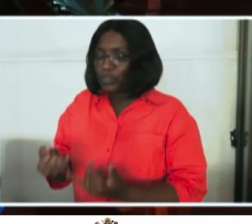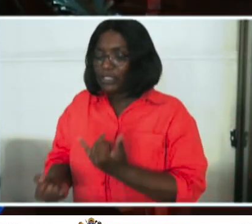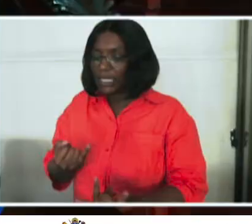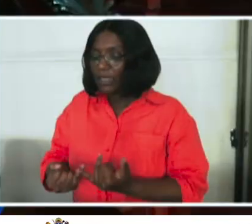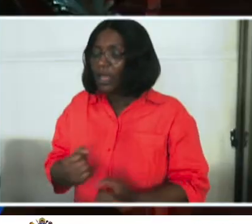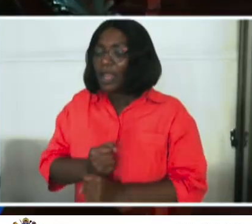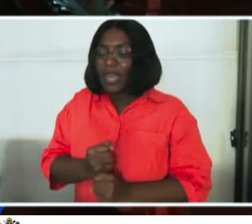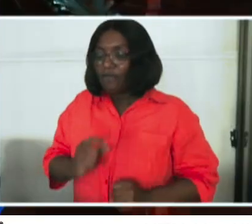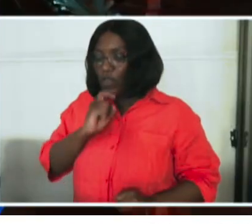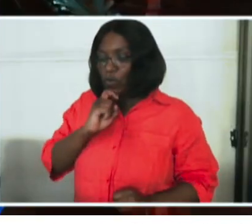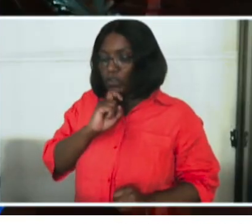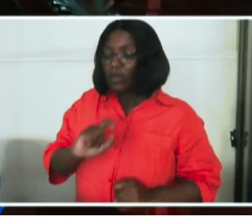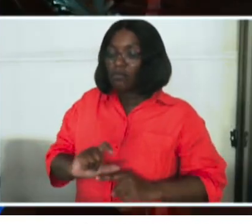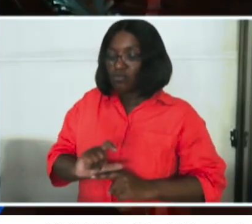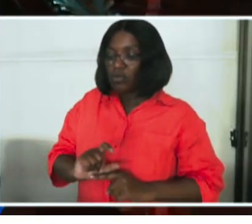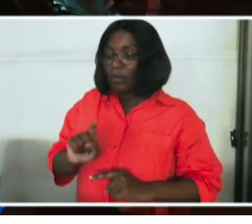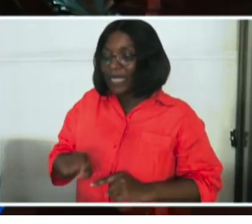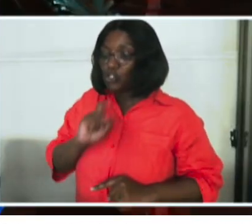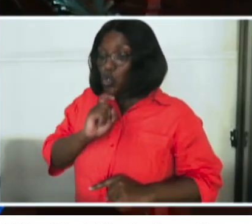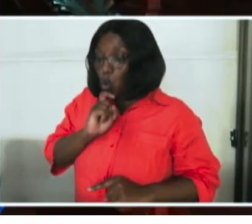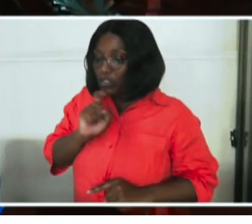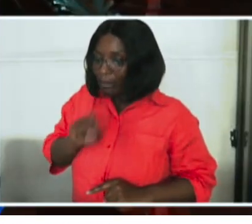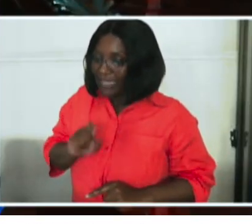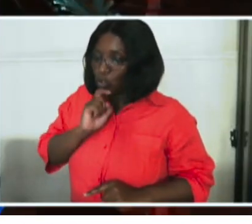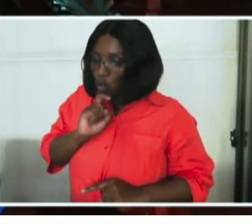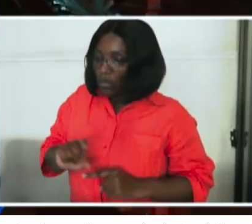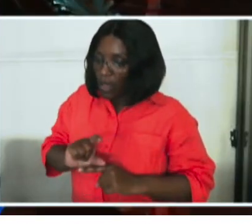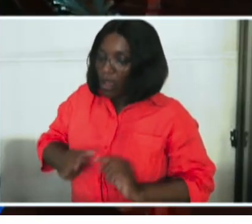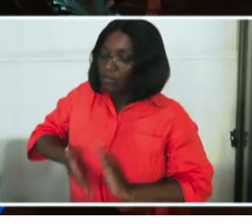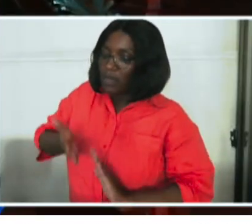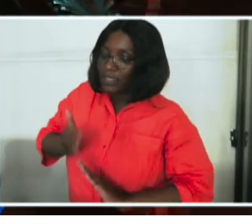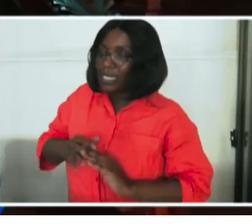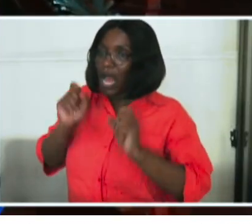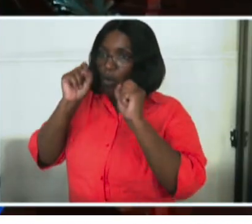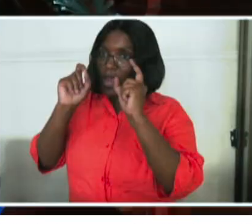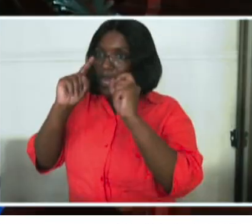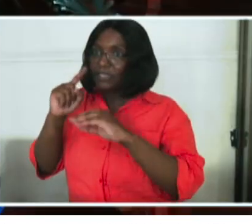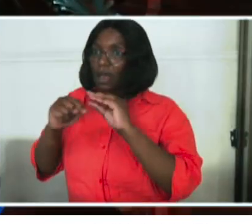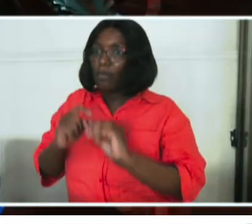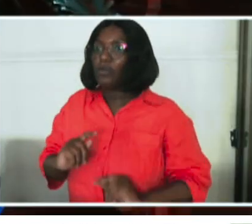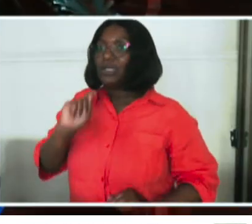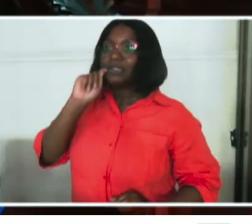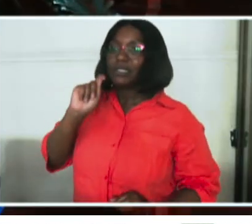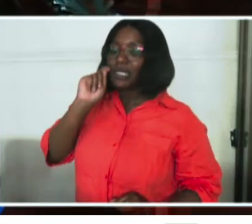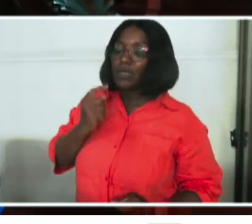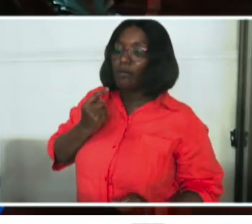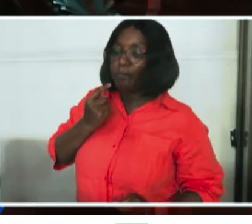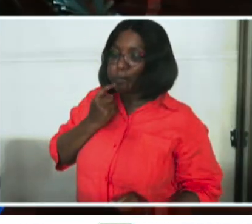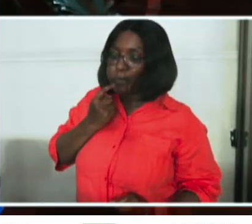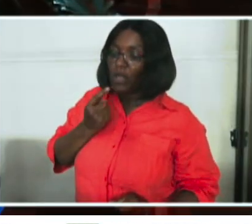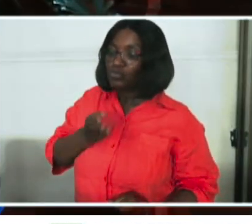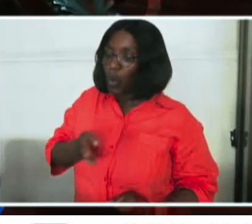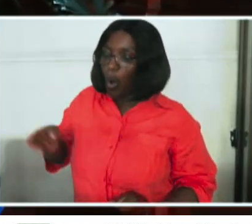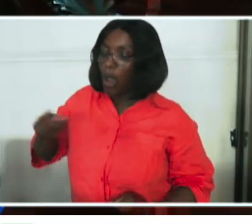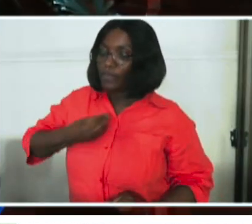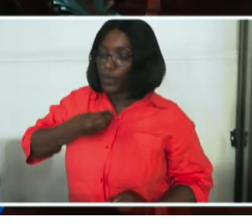sexual reproductive tools among young people, accelerate awareness about teenage pregnancy and moral regeneration among young boys.